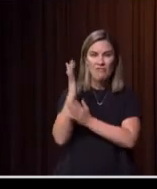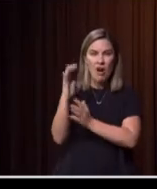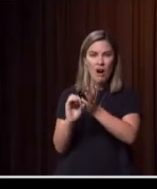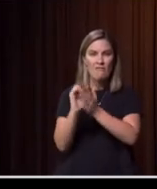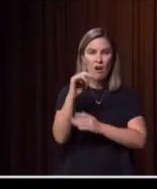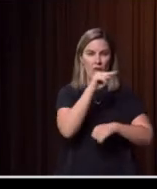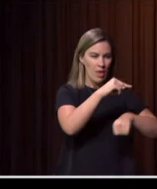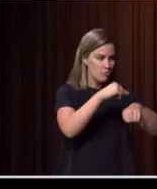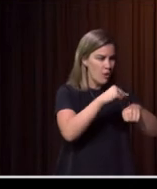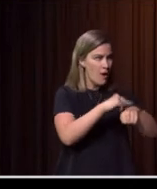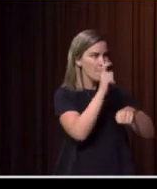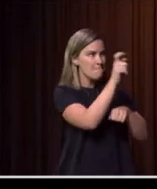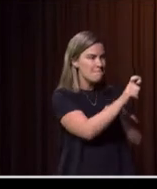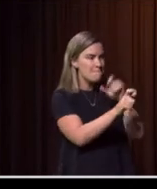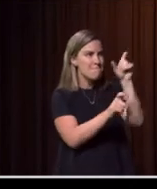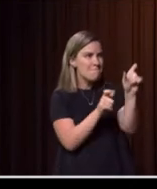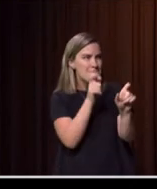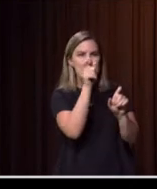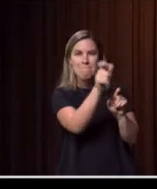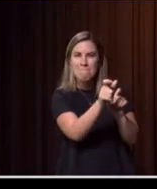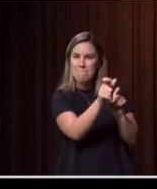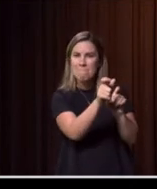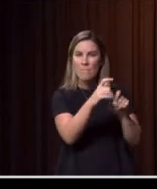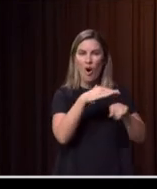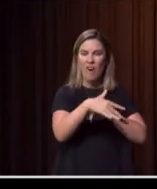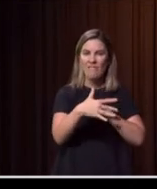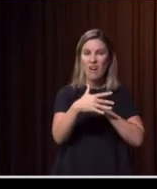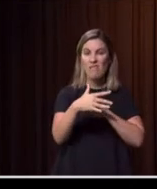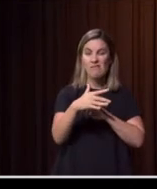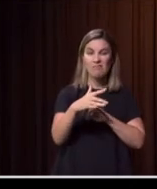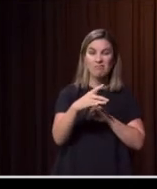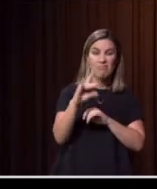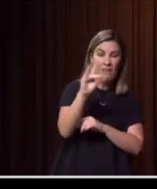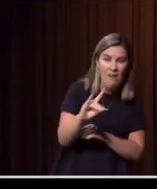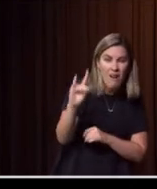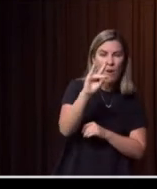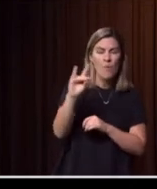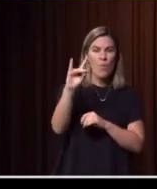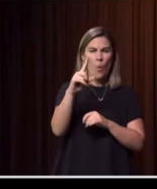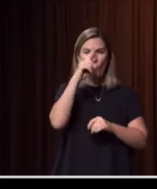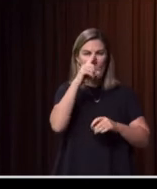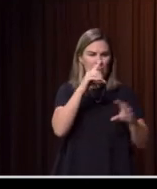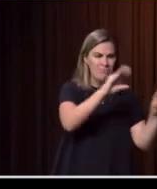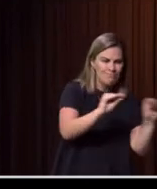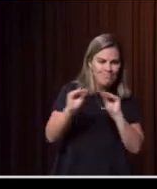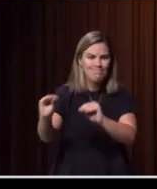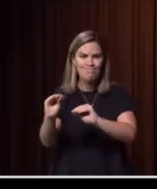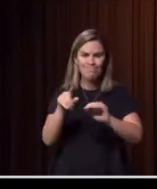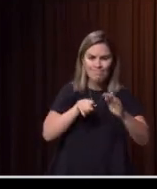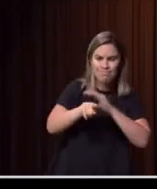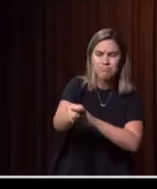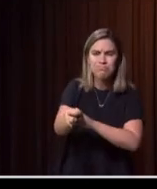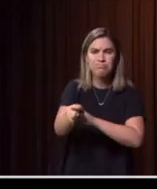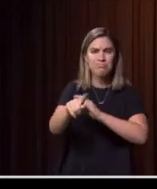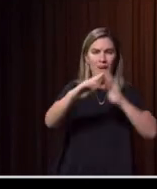in time, whether it was to do with our wildlife or people displaced or people homeless or losing, you know, it didn't matter. But the images were